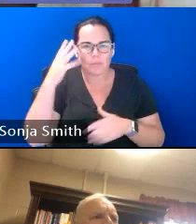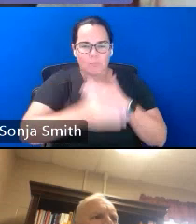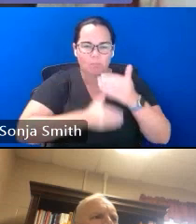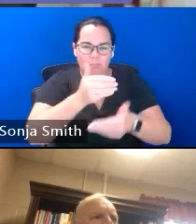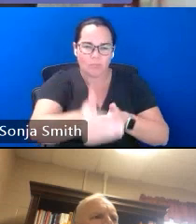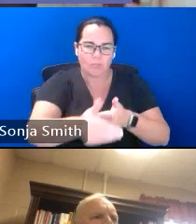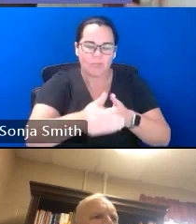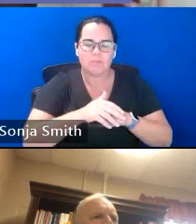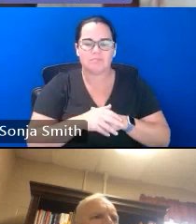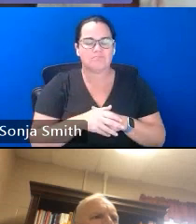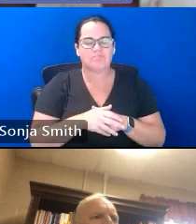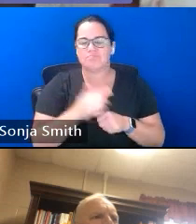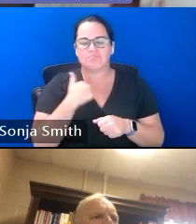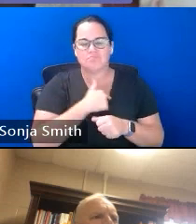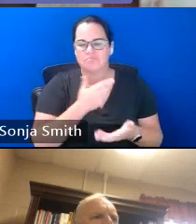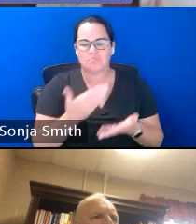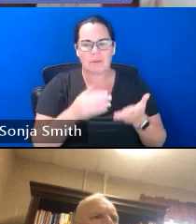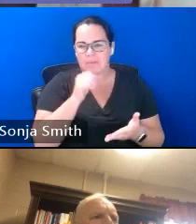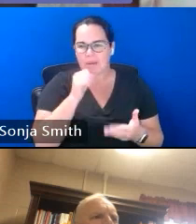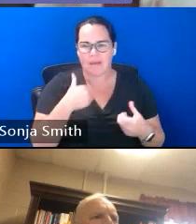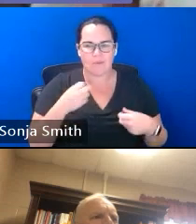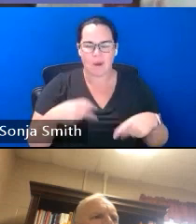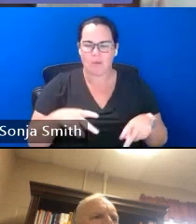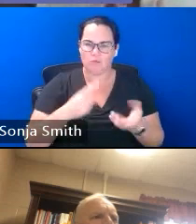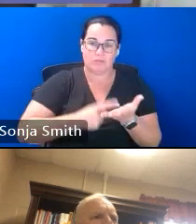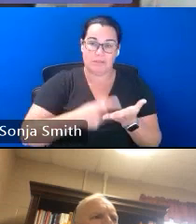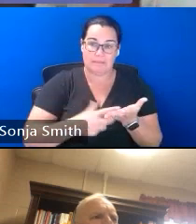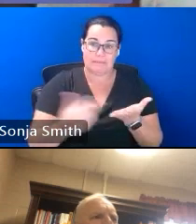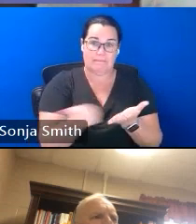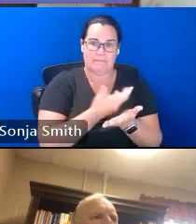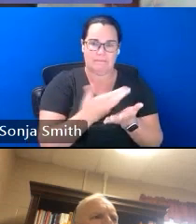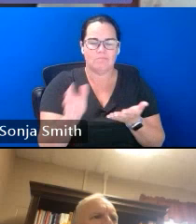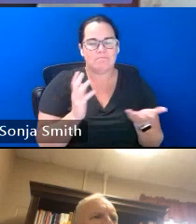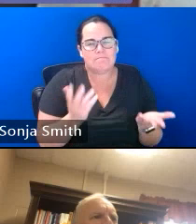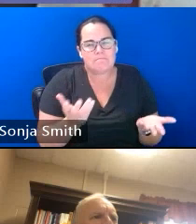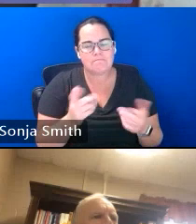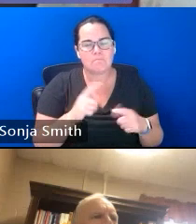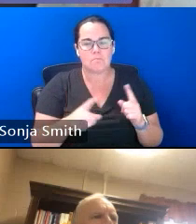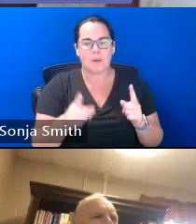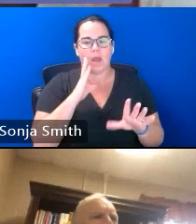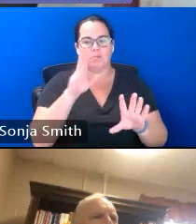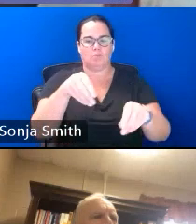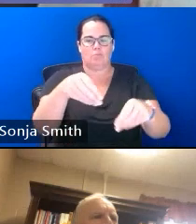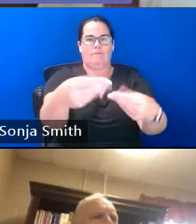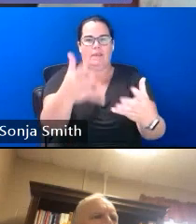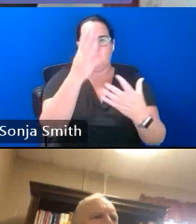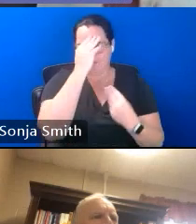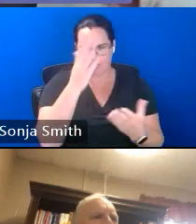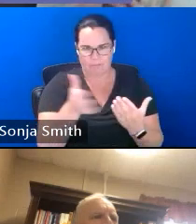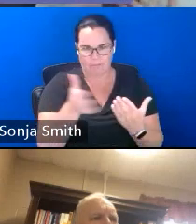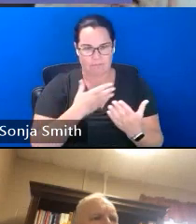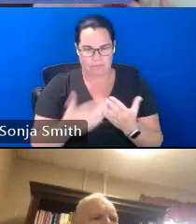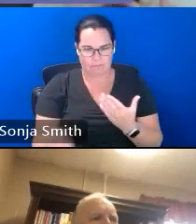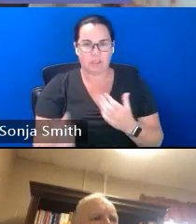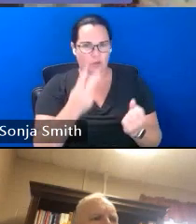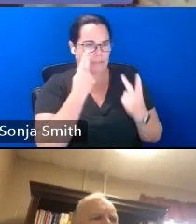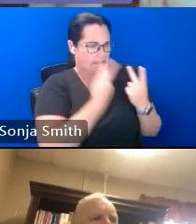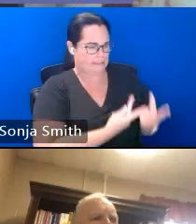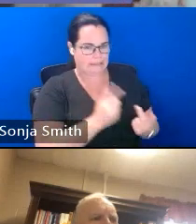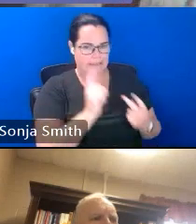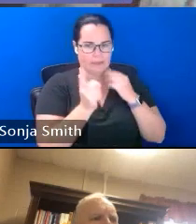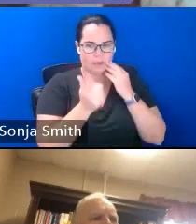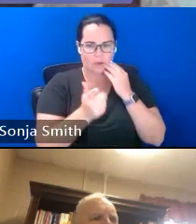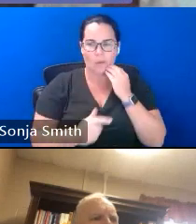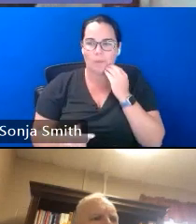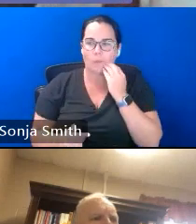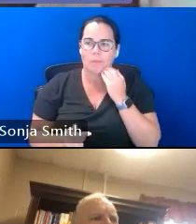probably won't get to have a chance to cover a lot of that but i wanted you to at least have the information so that you could see it and i want to kind of